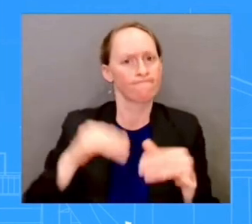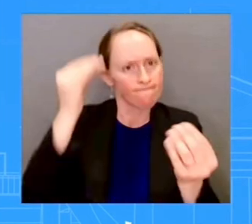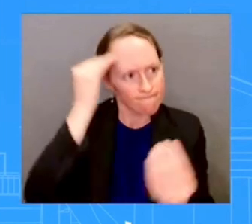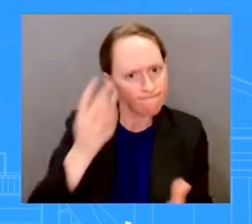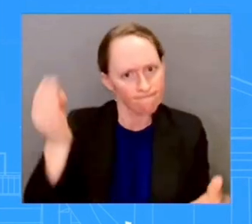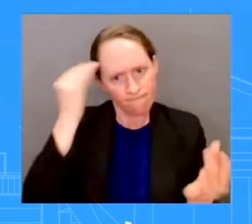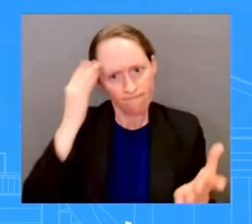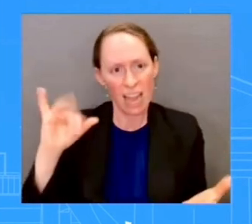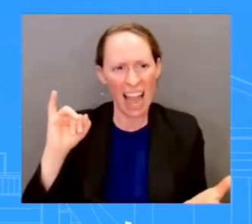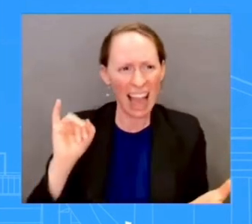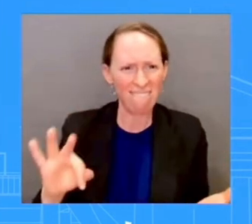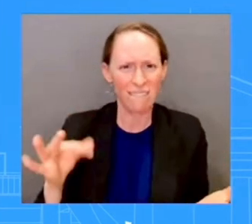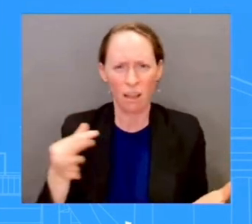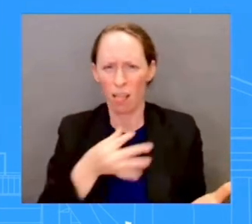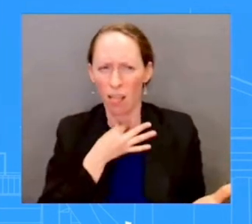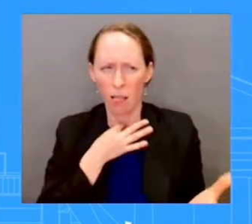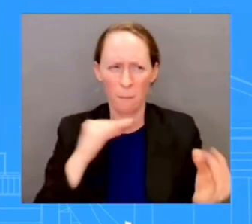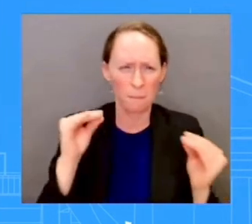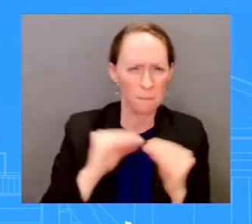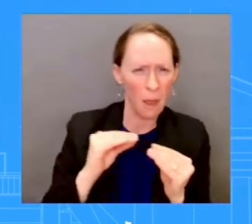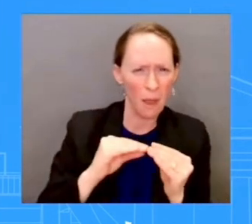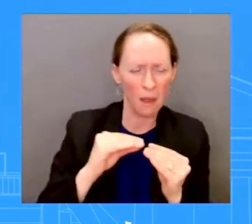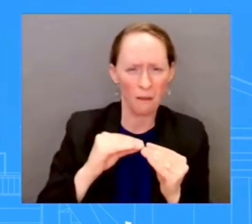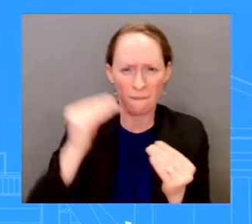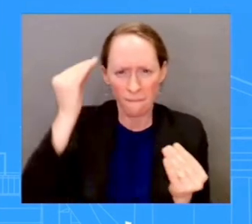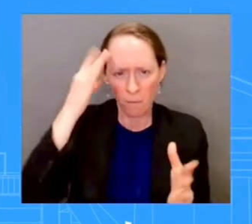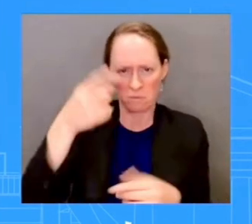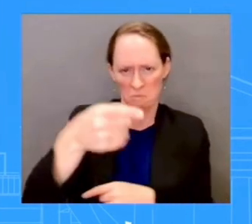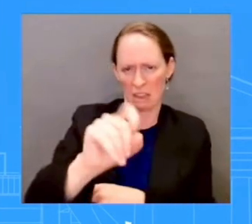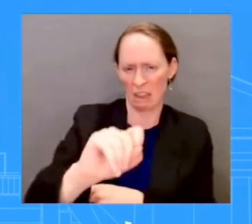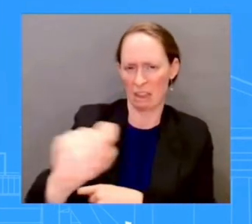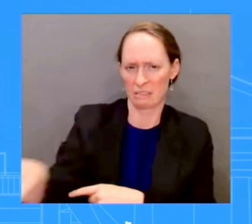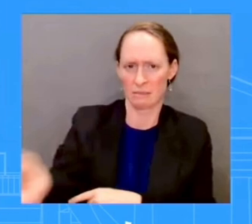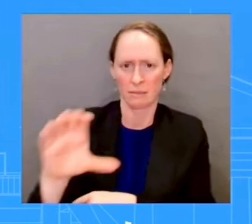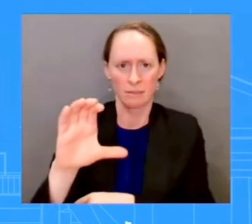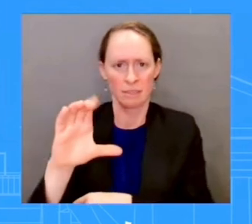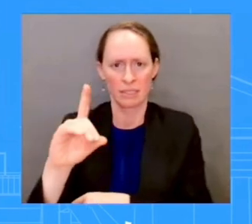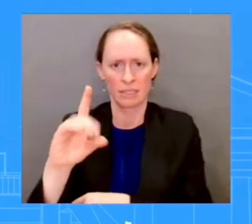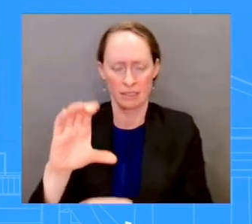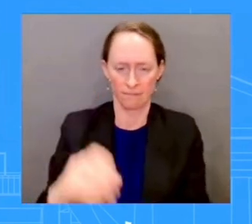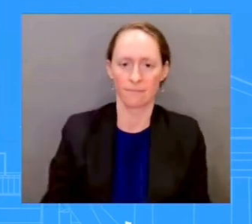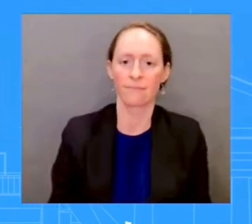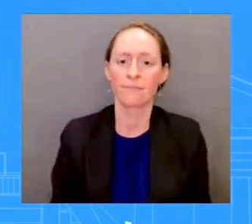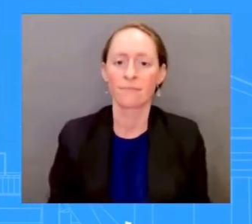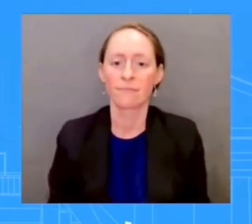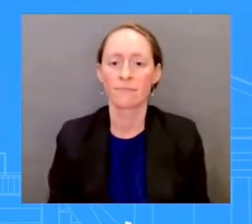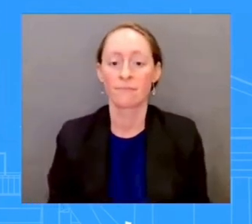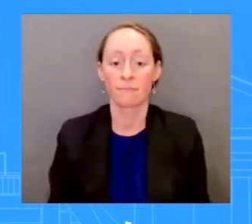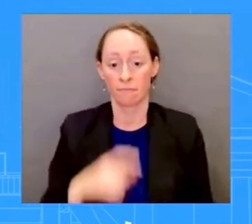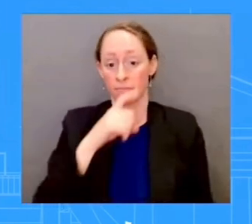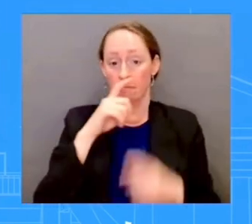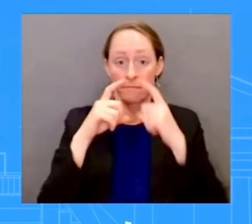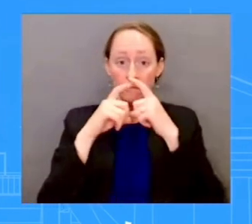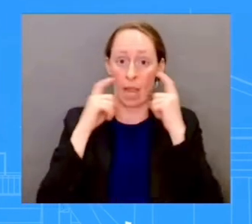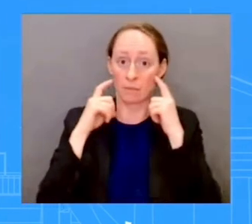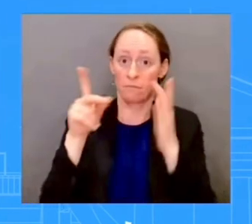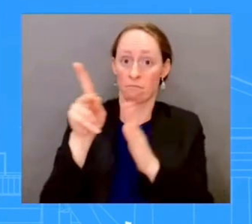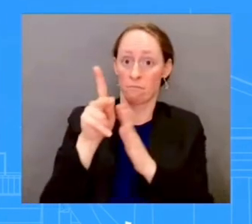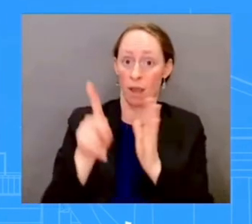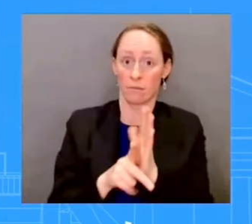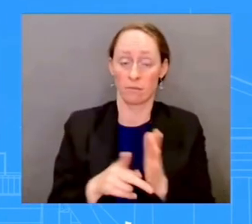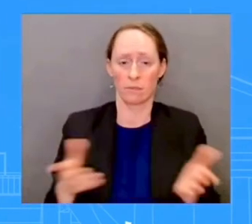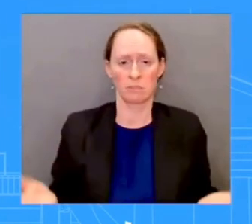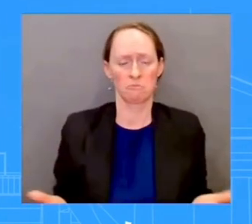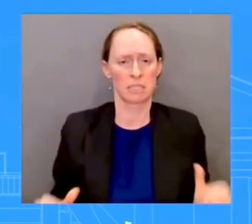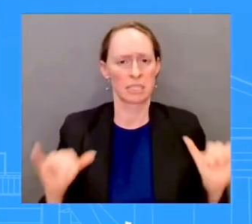relates to masking. No protocol has changed here. That is up to the individual. If an